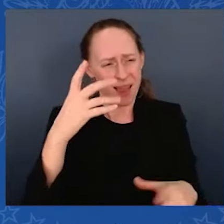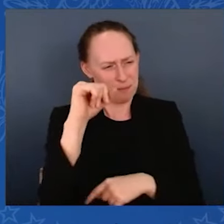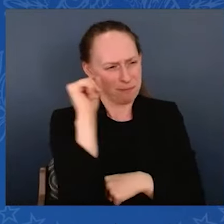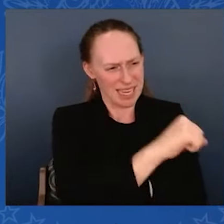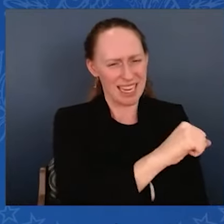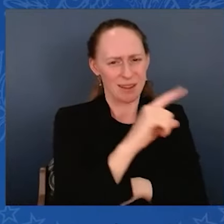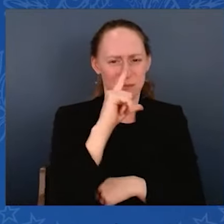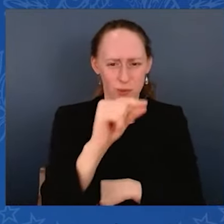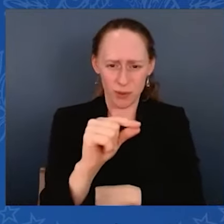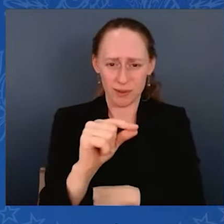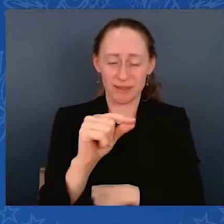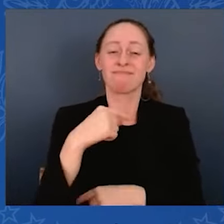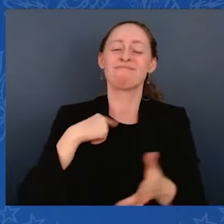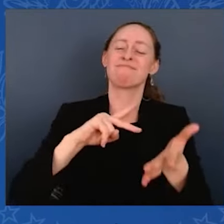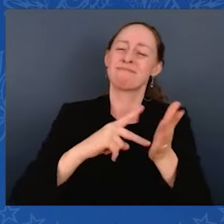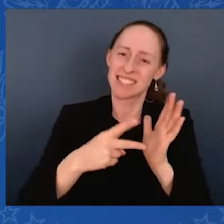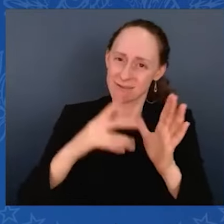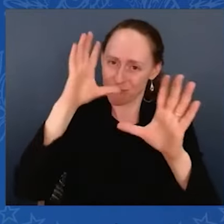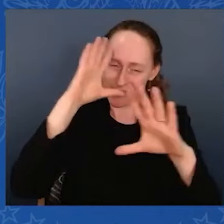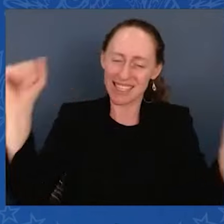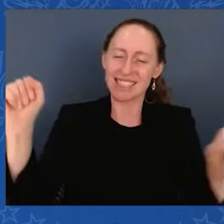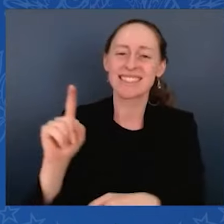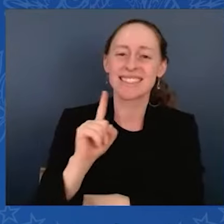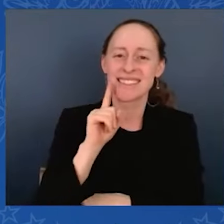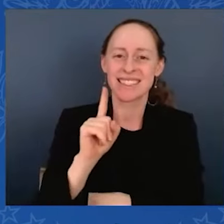-HAUGHT BETTER. THANK YOU SO MUCH.